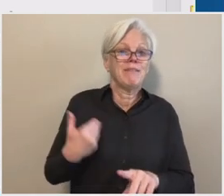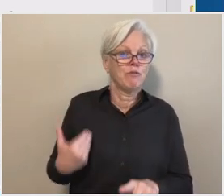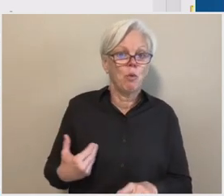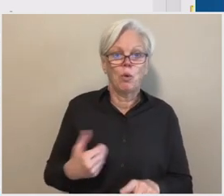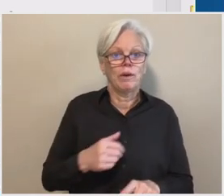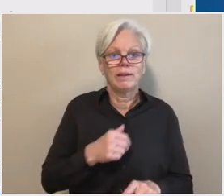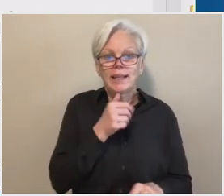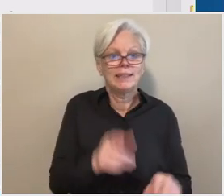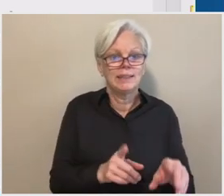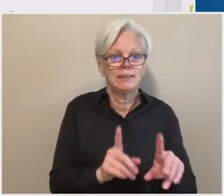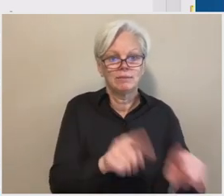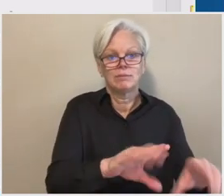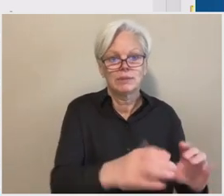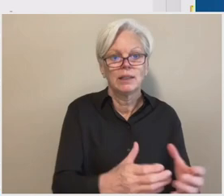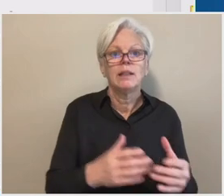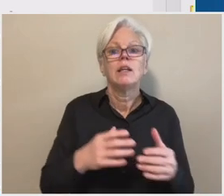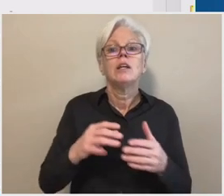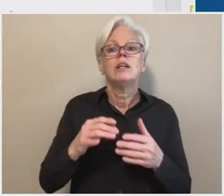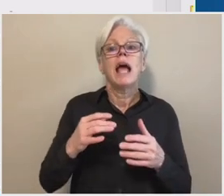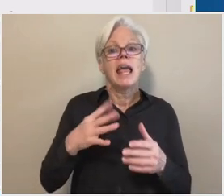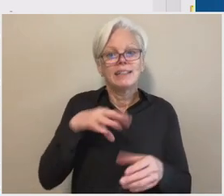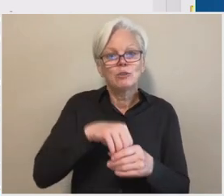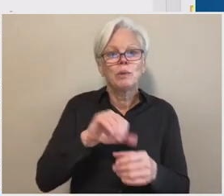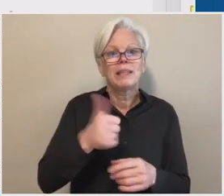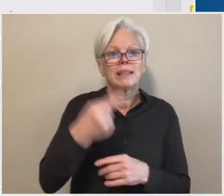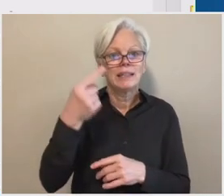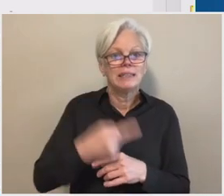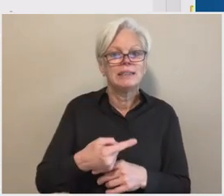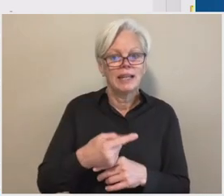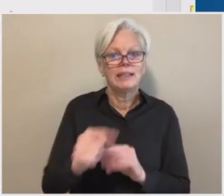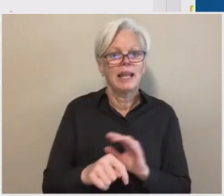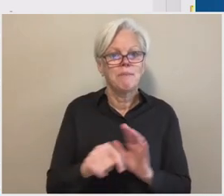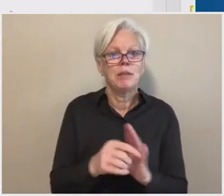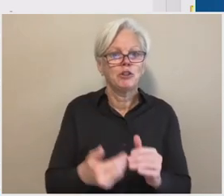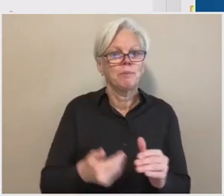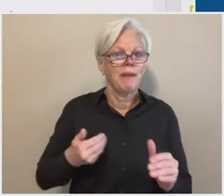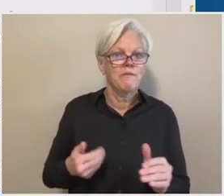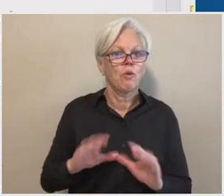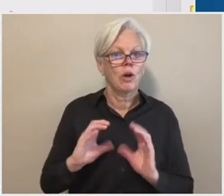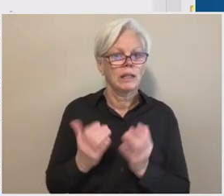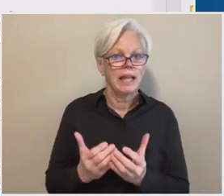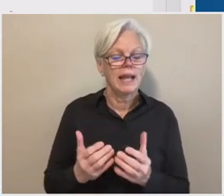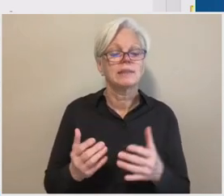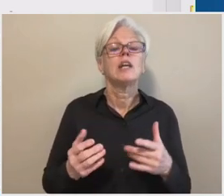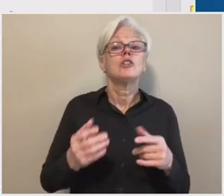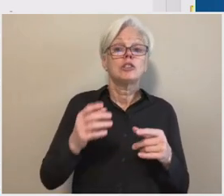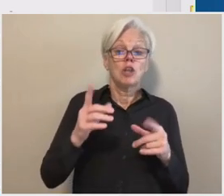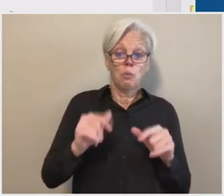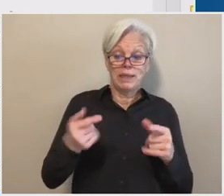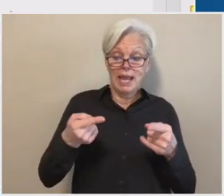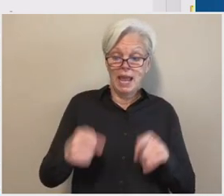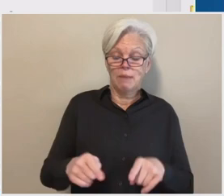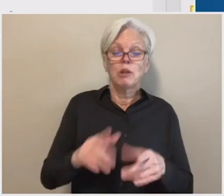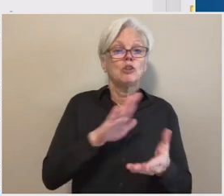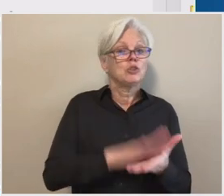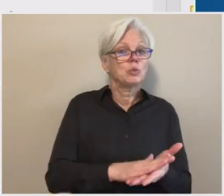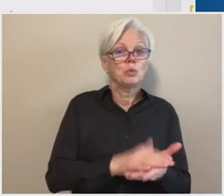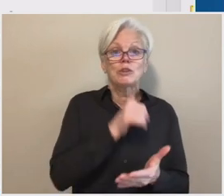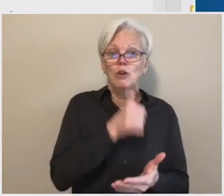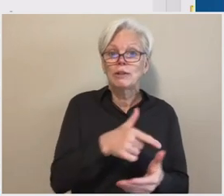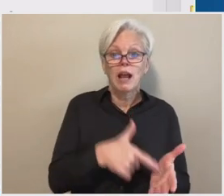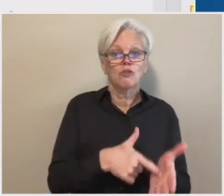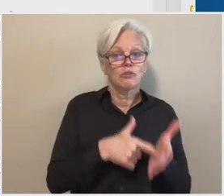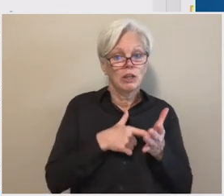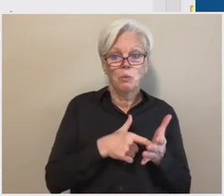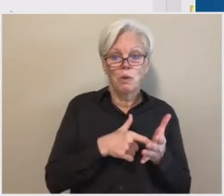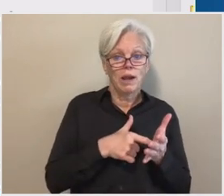uh, generally within that 10-day period before the start of classes. In those circumstances, the schools are not required to return